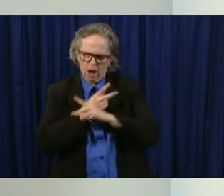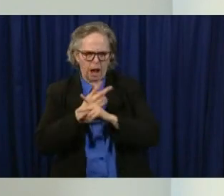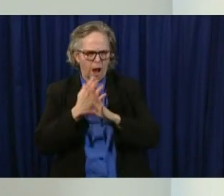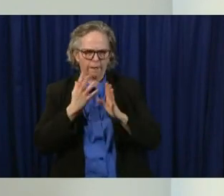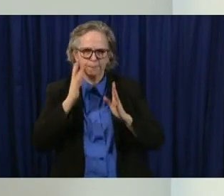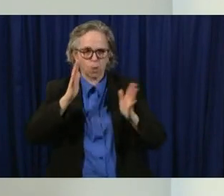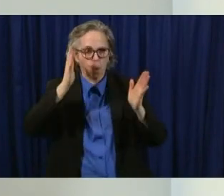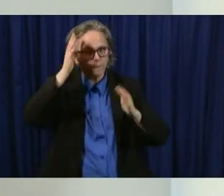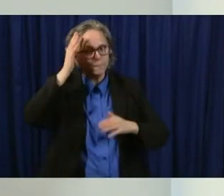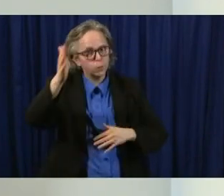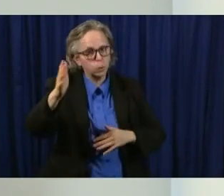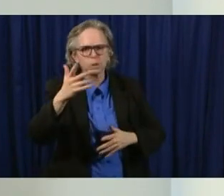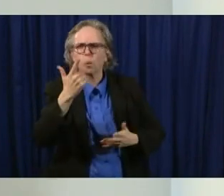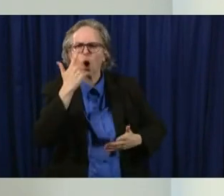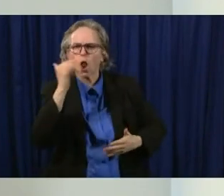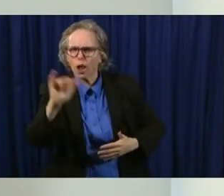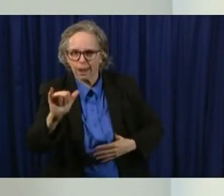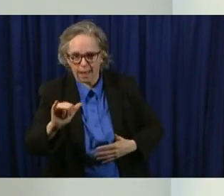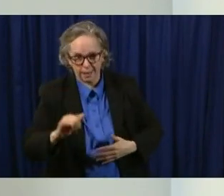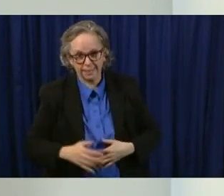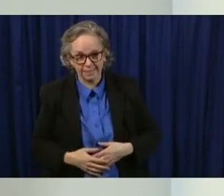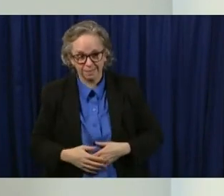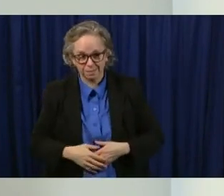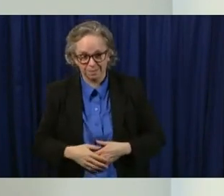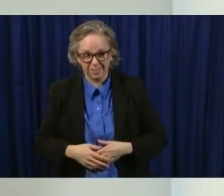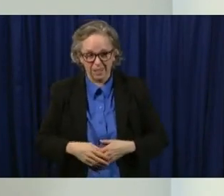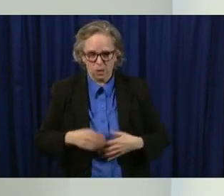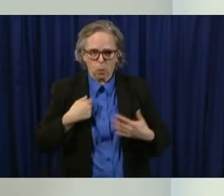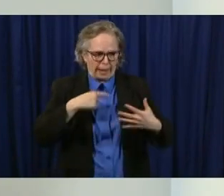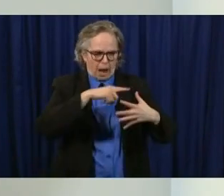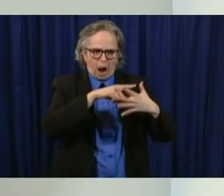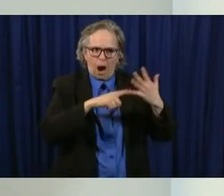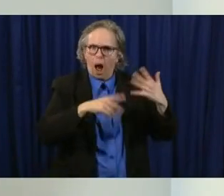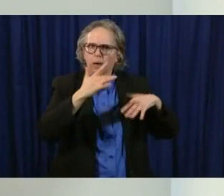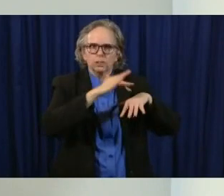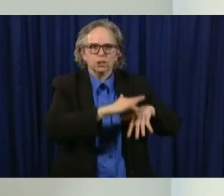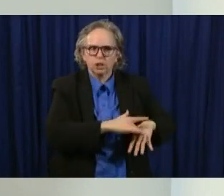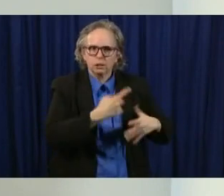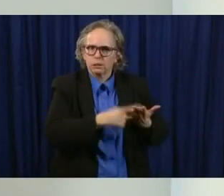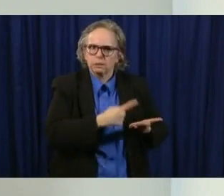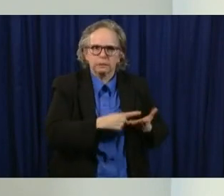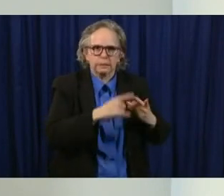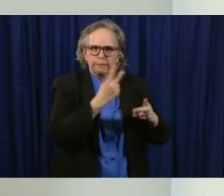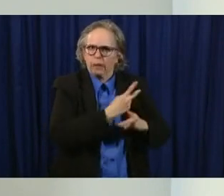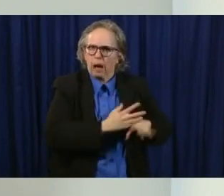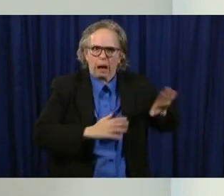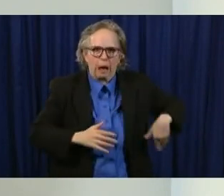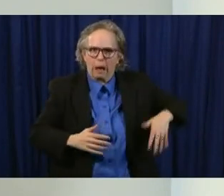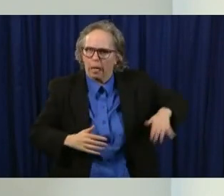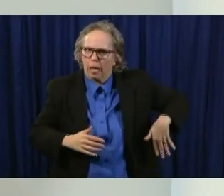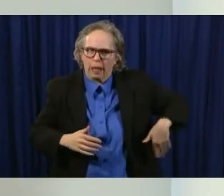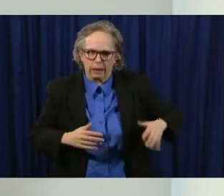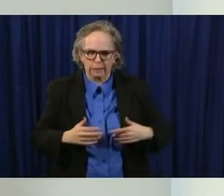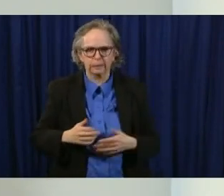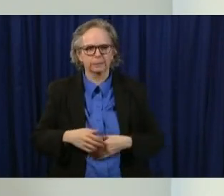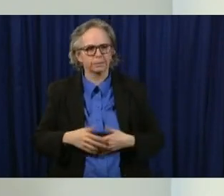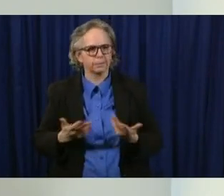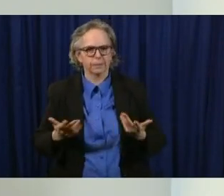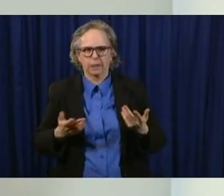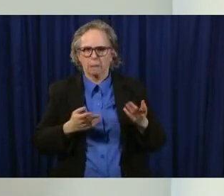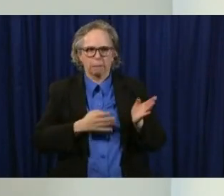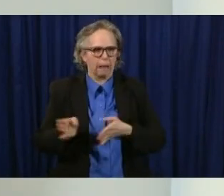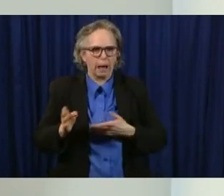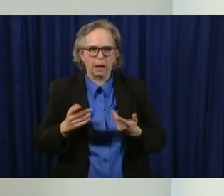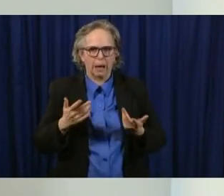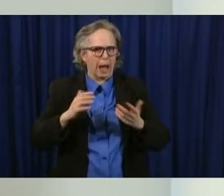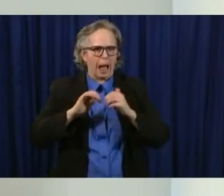things that uh are still not allowed to happen in our in our society in our lives in our economies uh where those things are how we can think